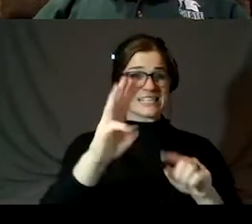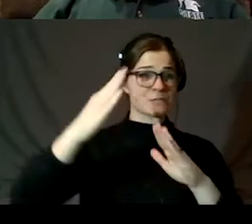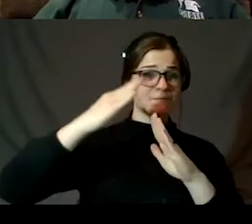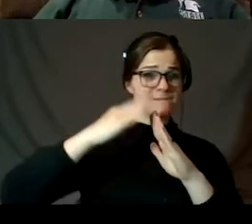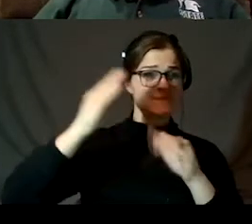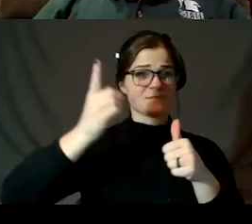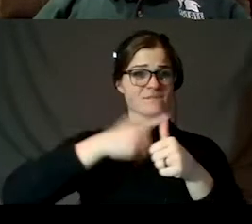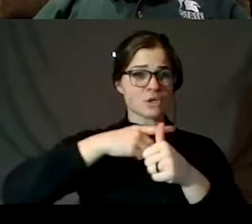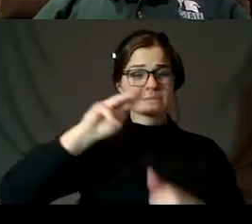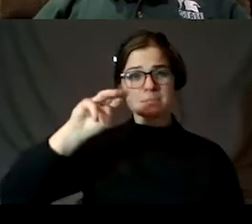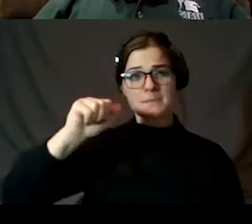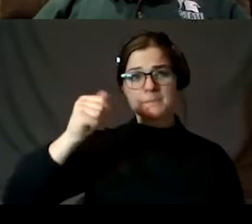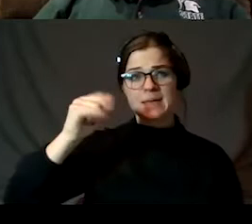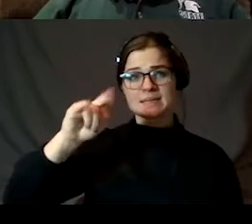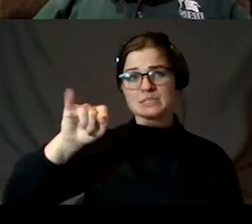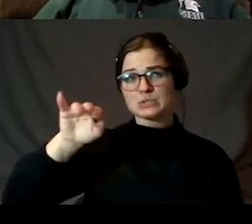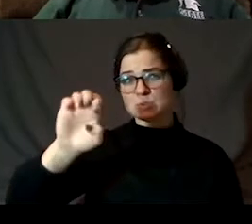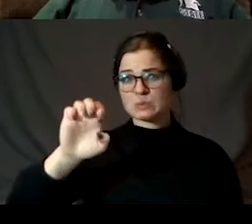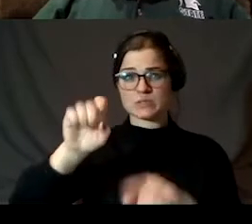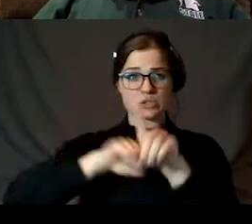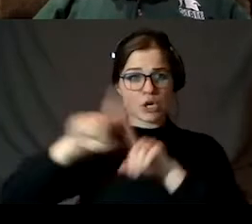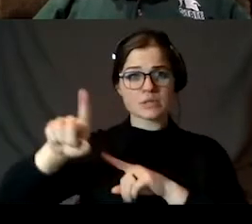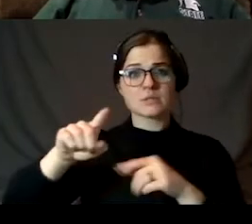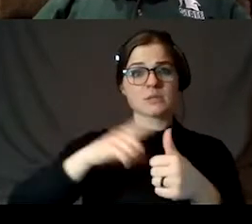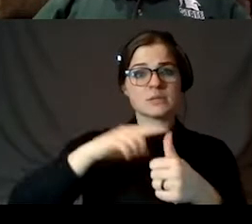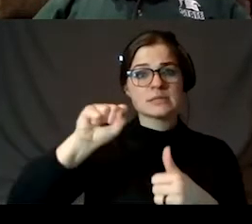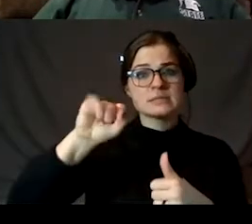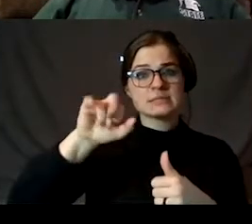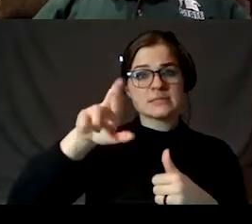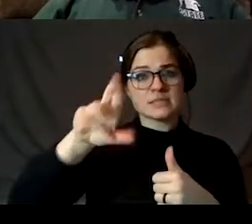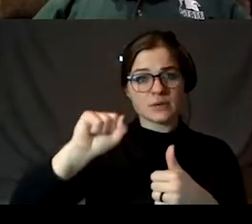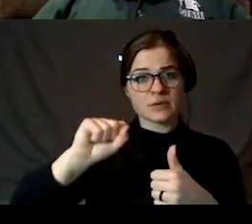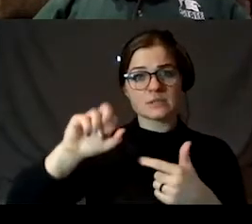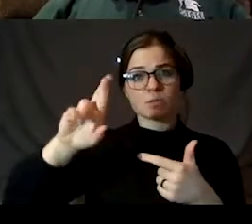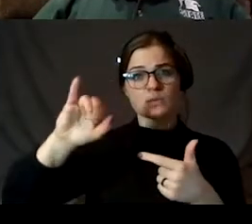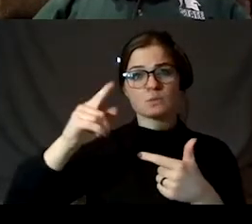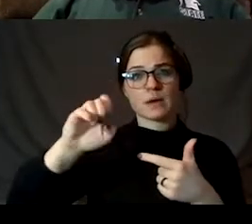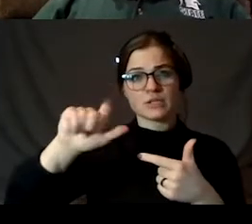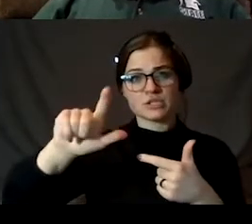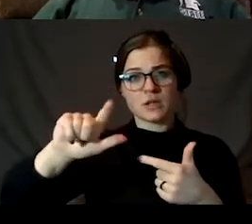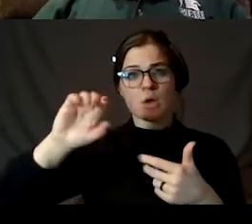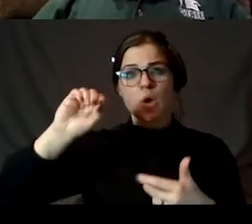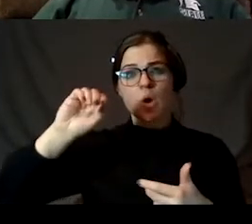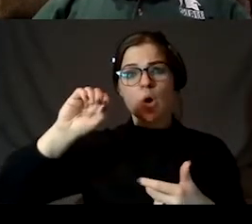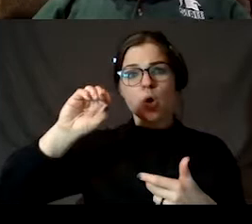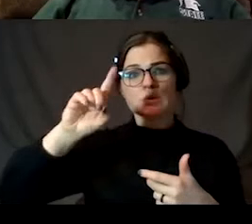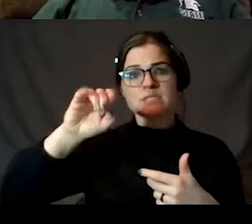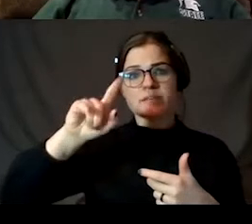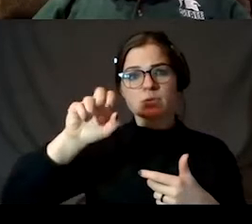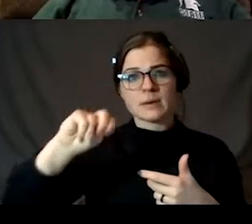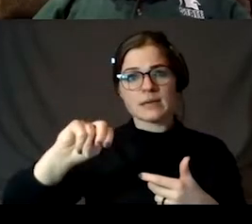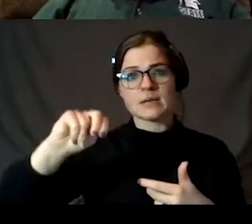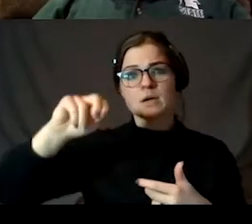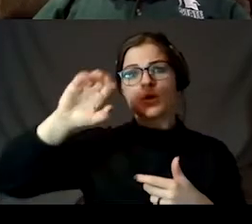Sirius, which is the brightest star in the sky, Rigel, Aldebaran, Auriga, Pollux, and